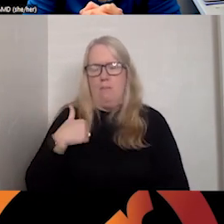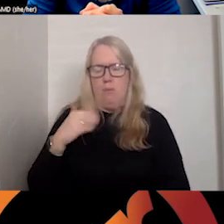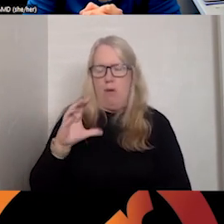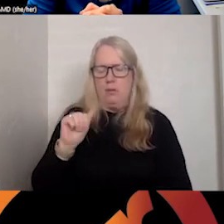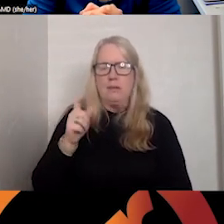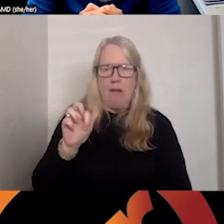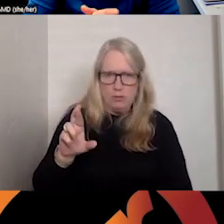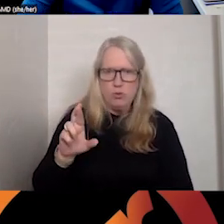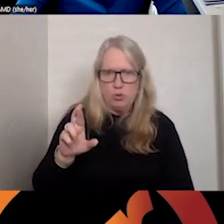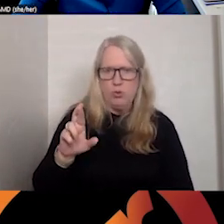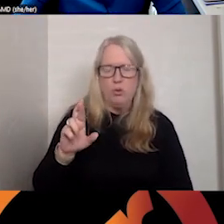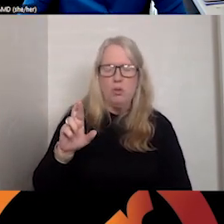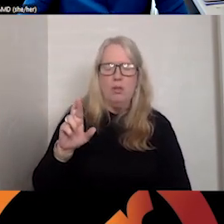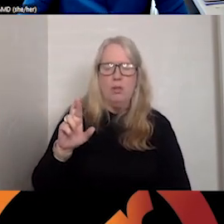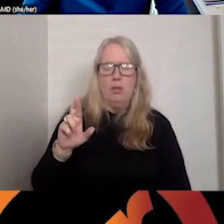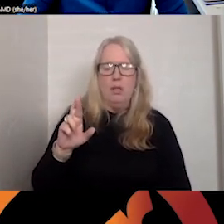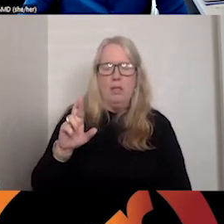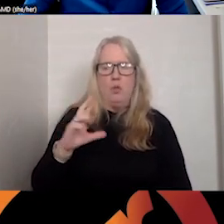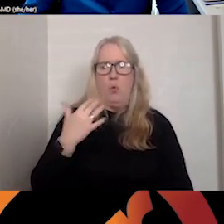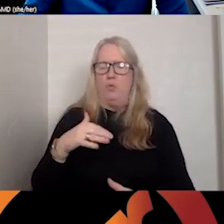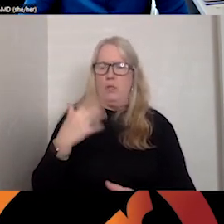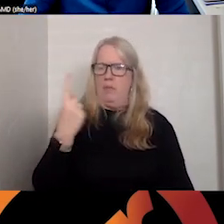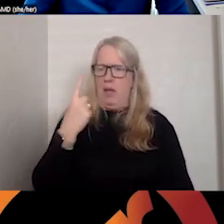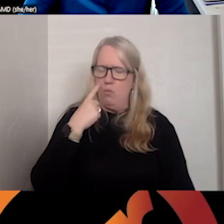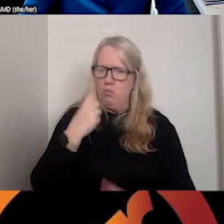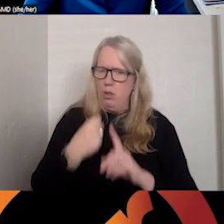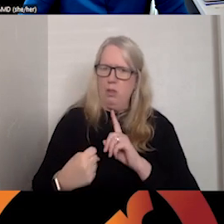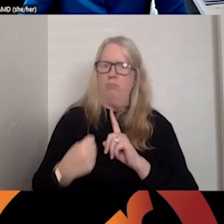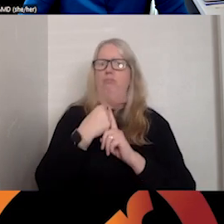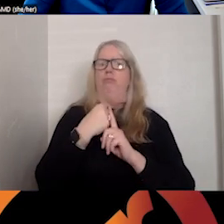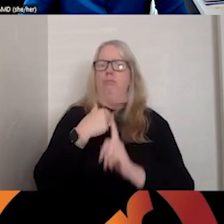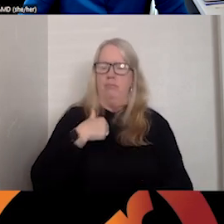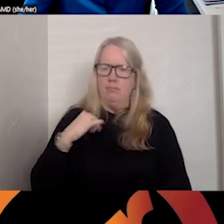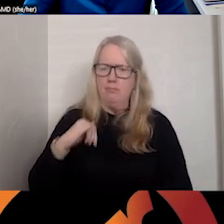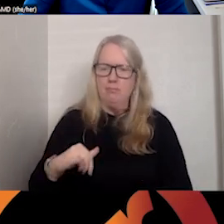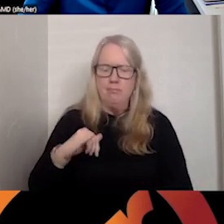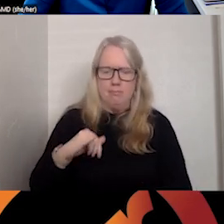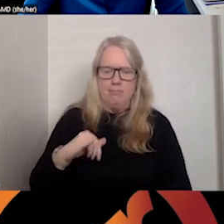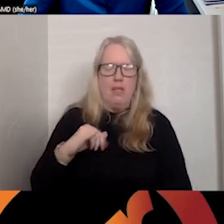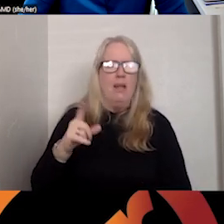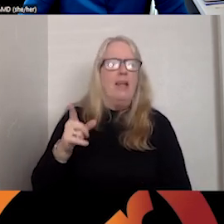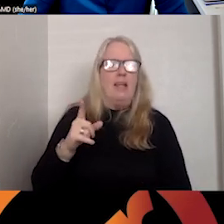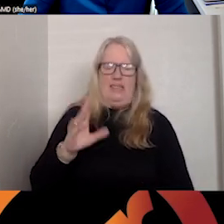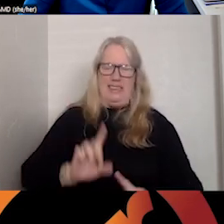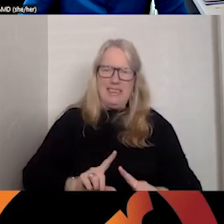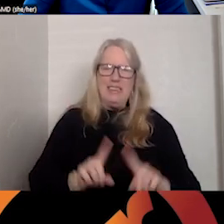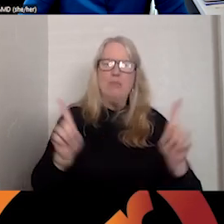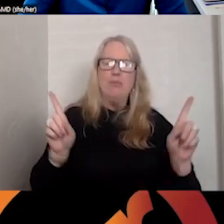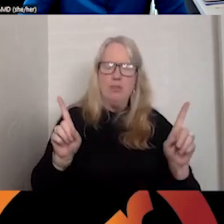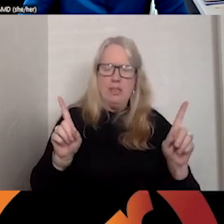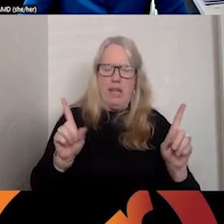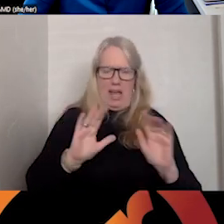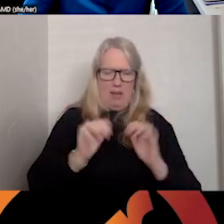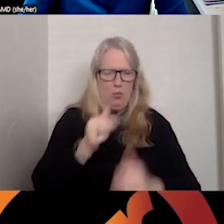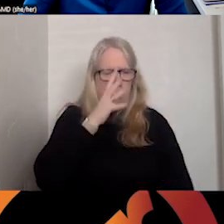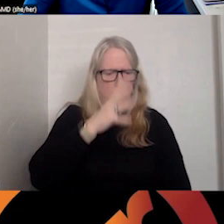one of the things that struck me in that area was how much of a difference women